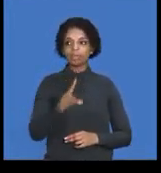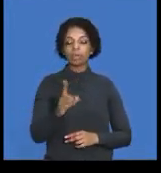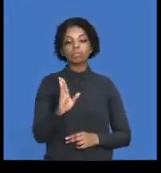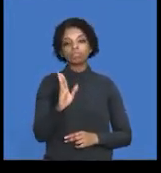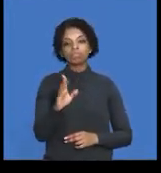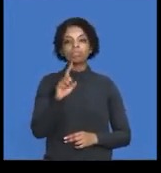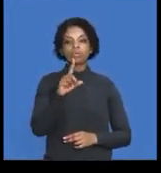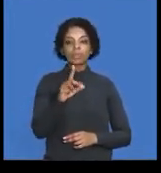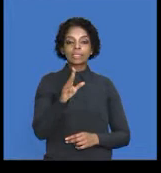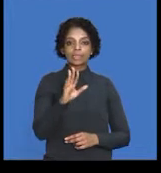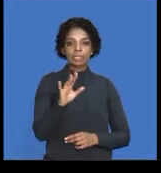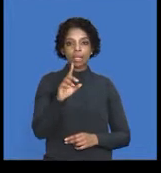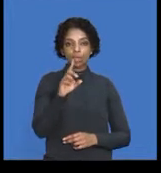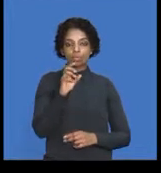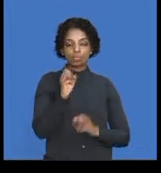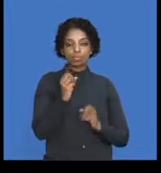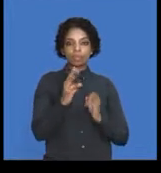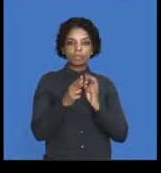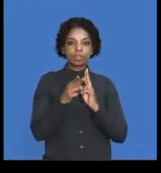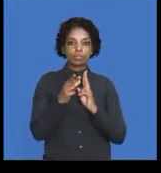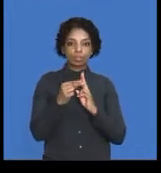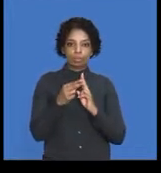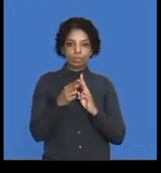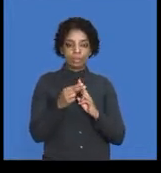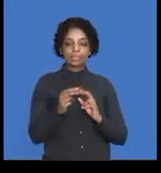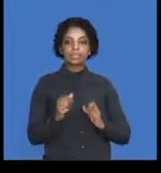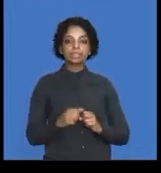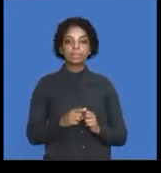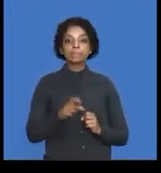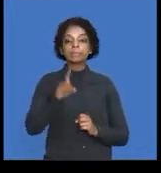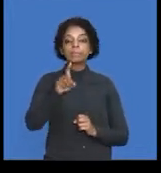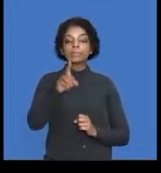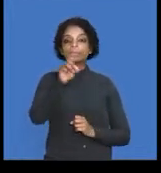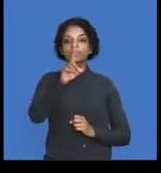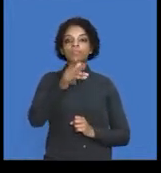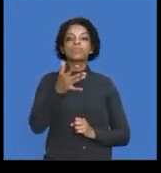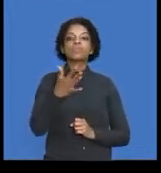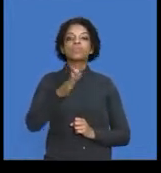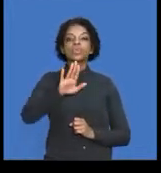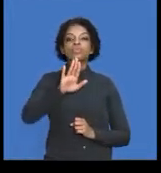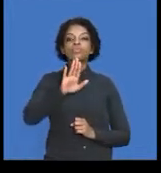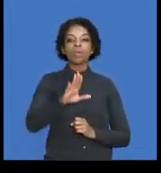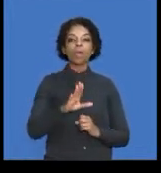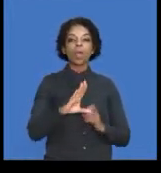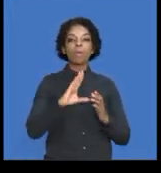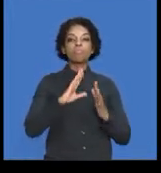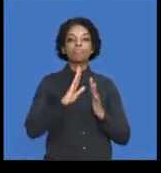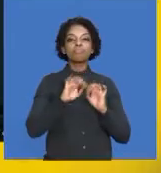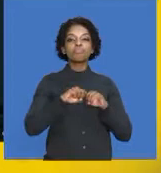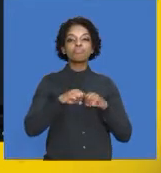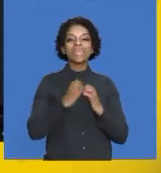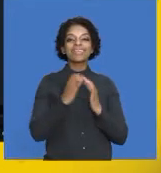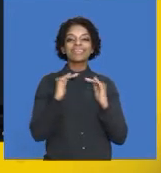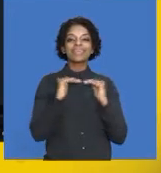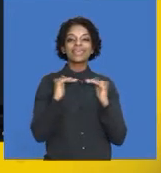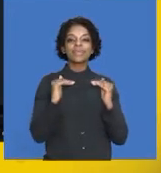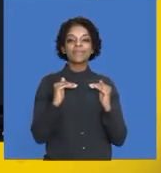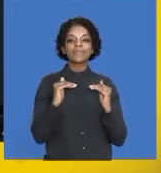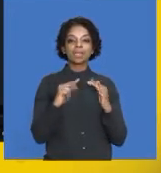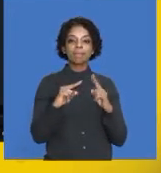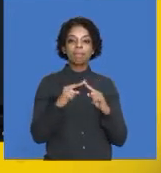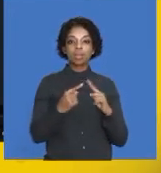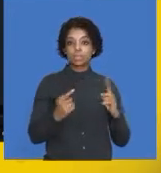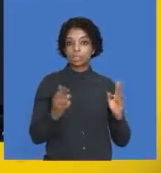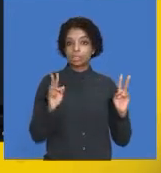,099 units. So that, people, is your break-even point. Remember, this answer